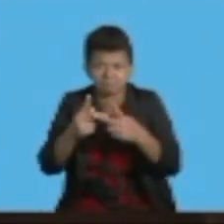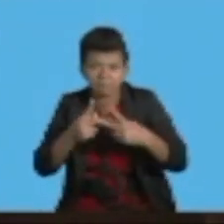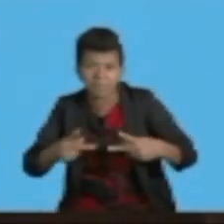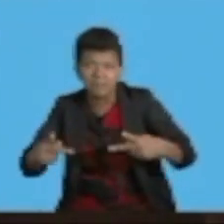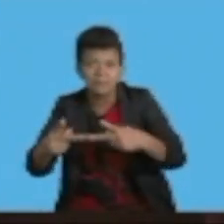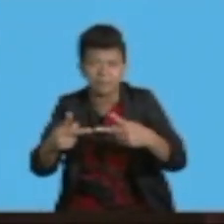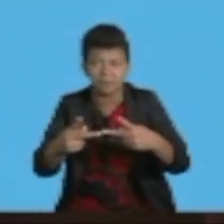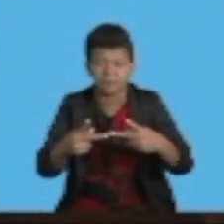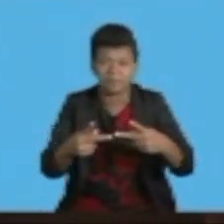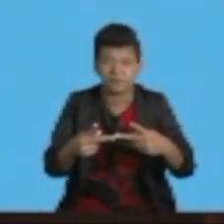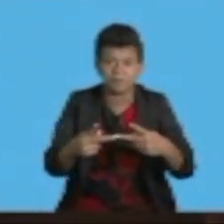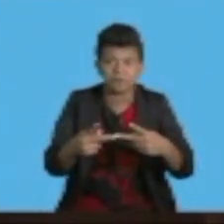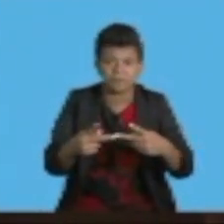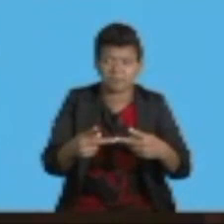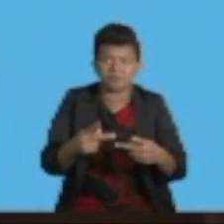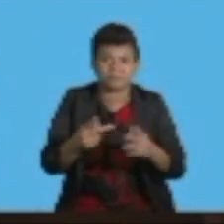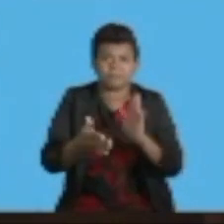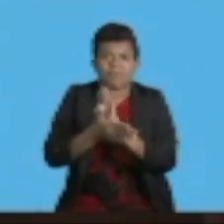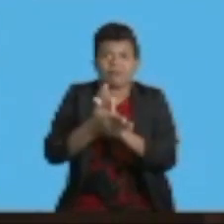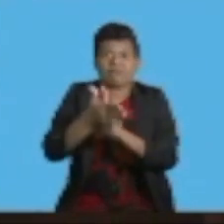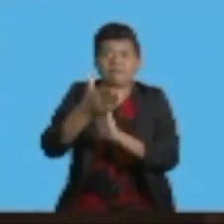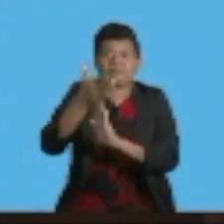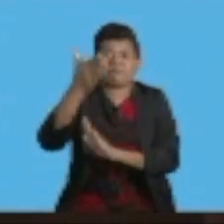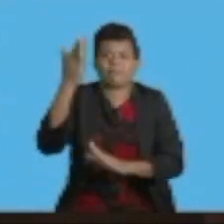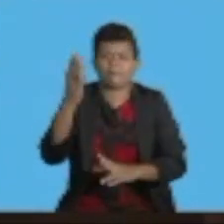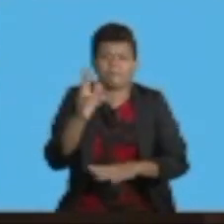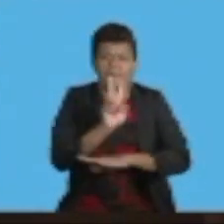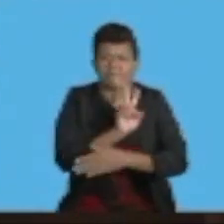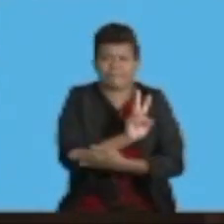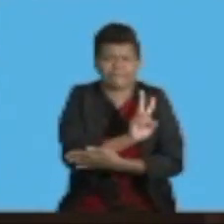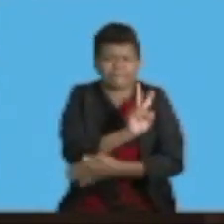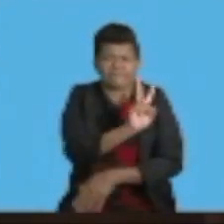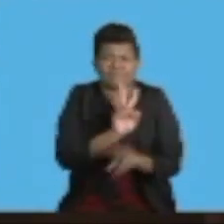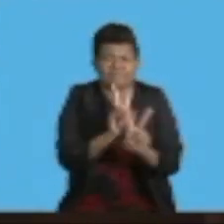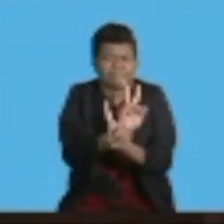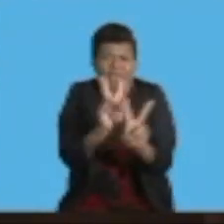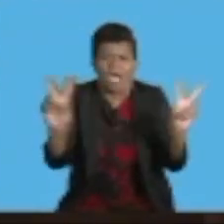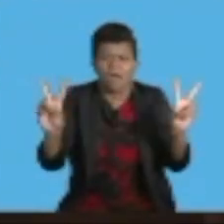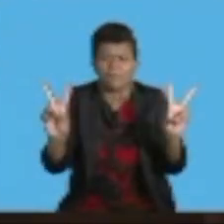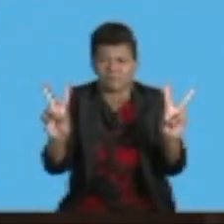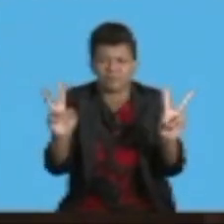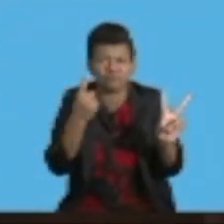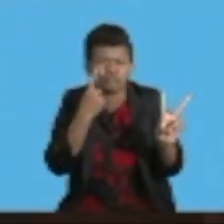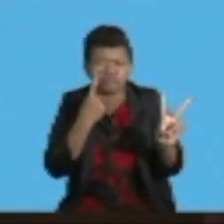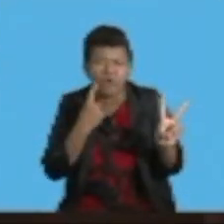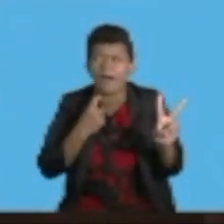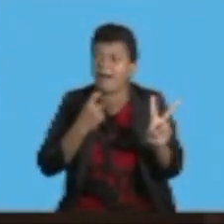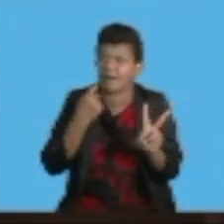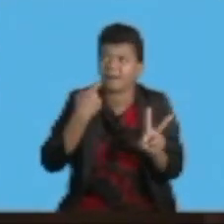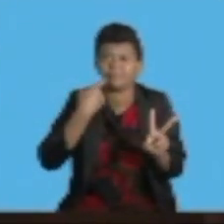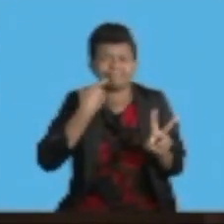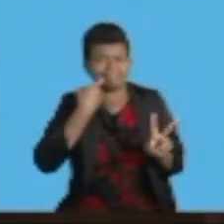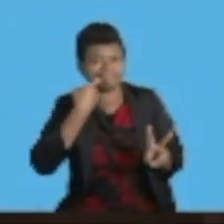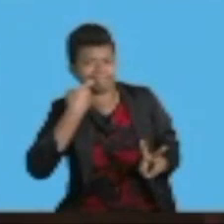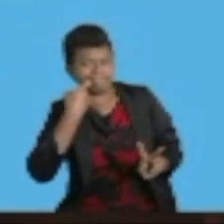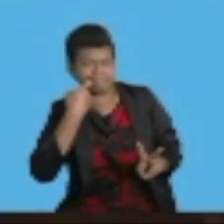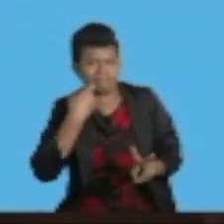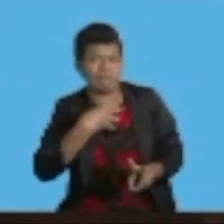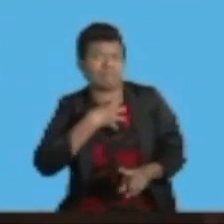desirable and high-value investment and attract more multinationals. Mr. Speaker, sir,